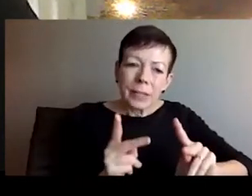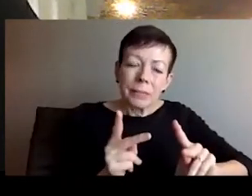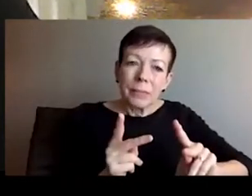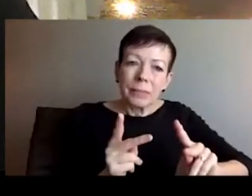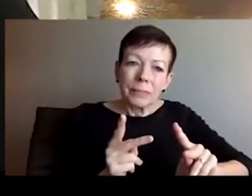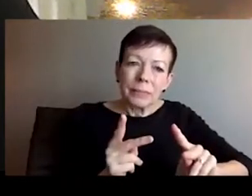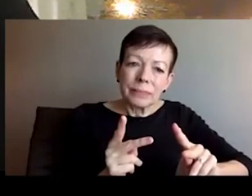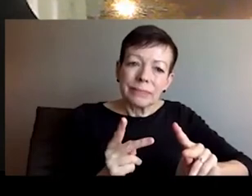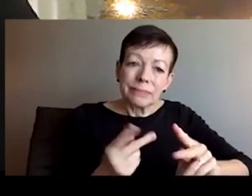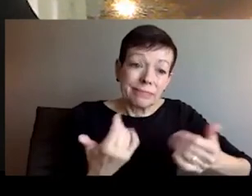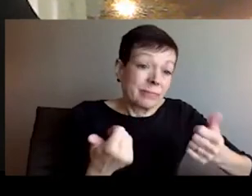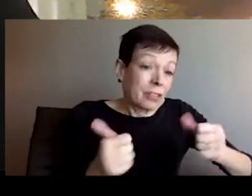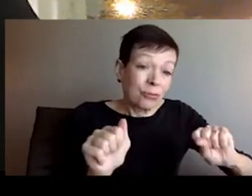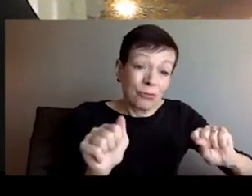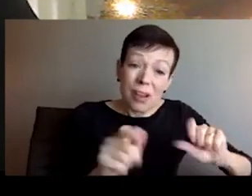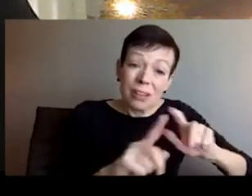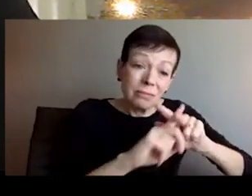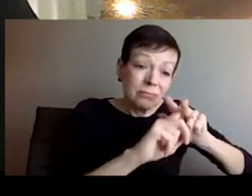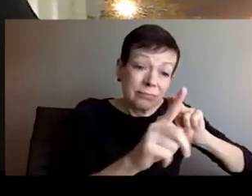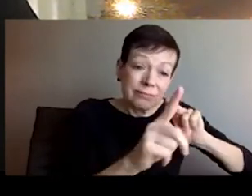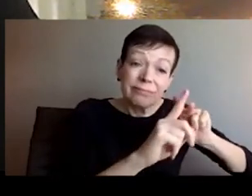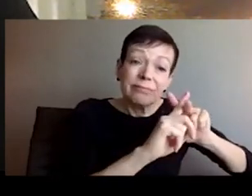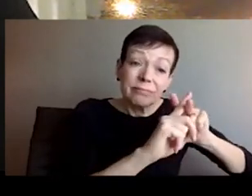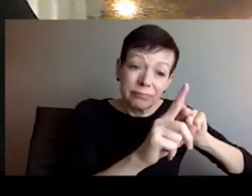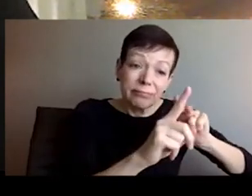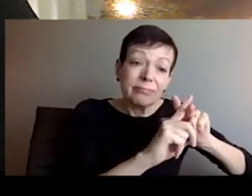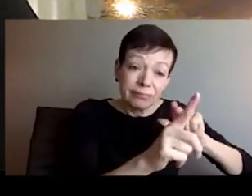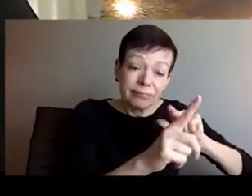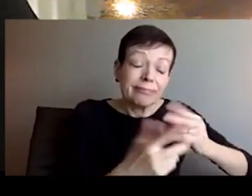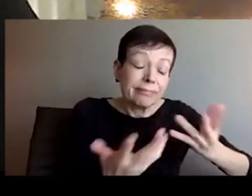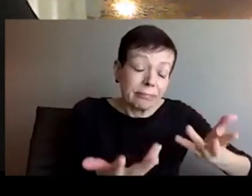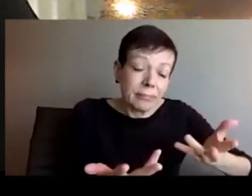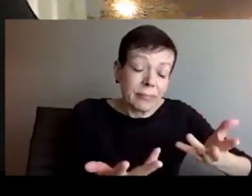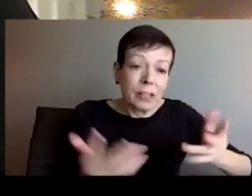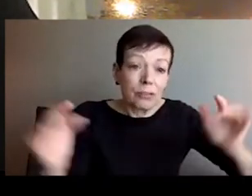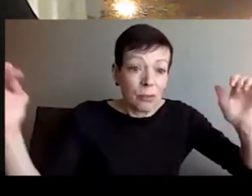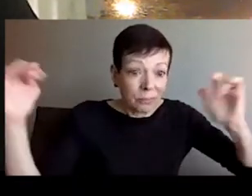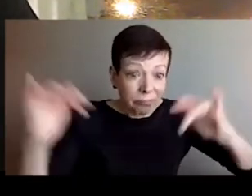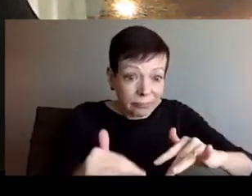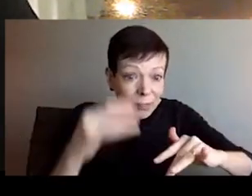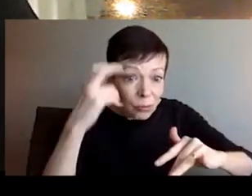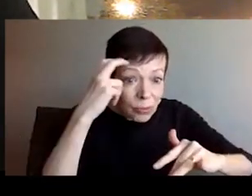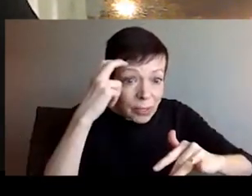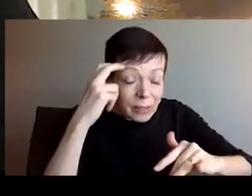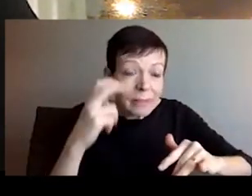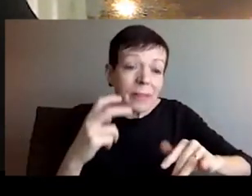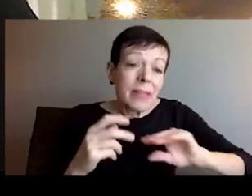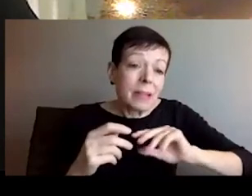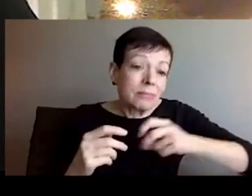So I decided that it's not safe anymore to stay in the capital.